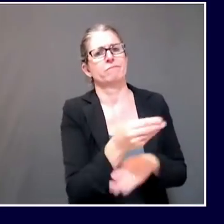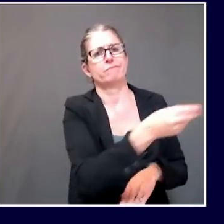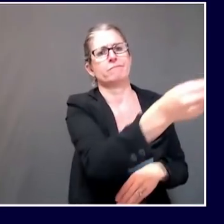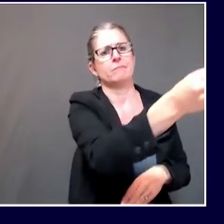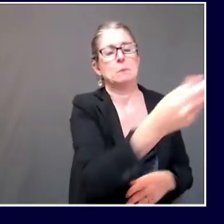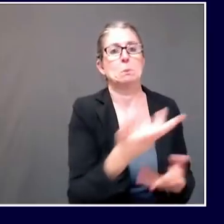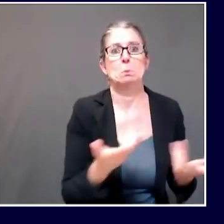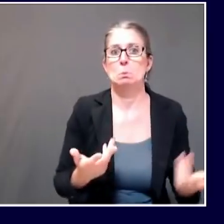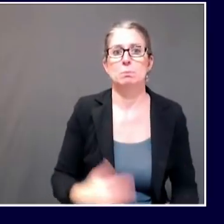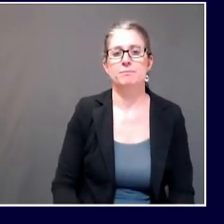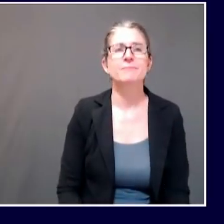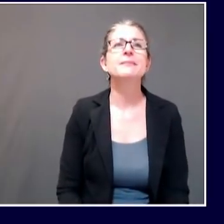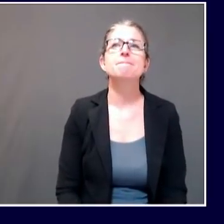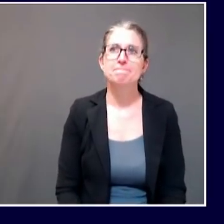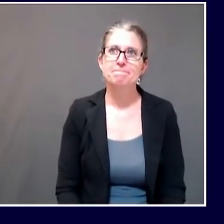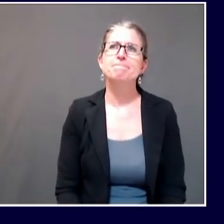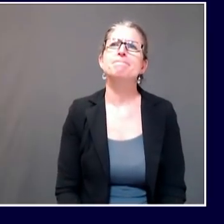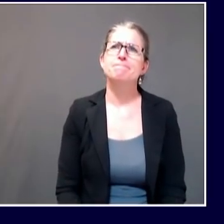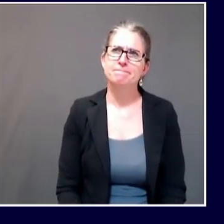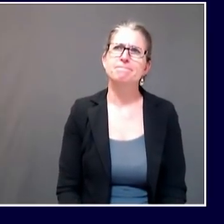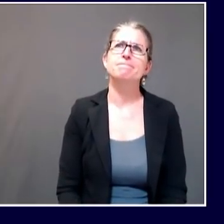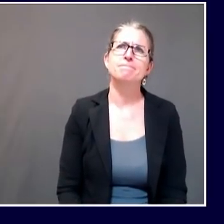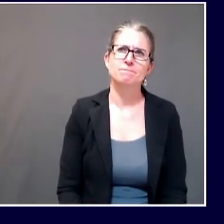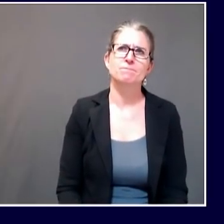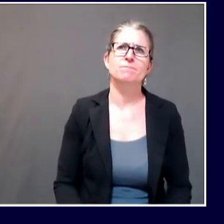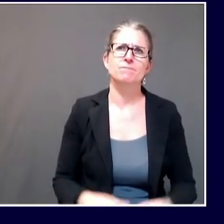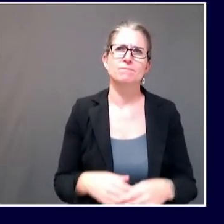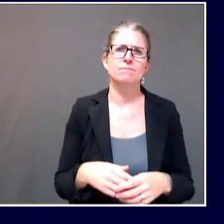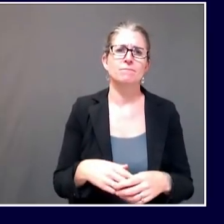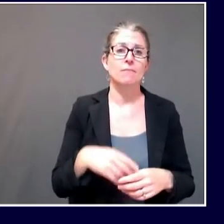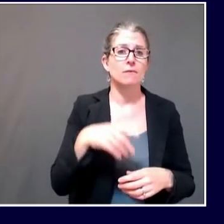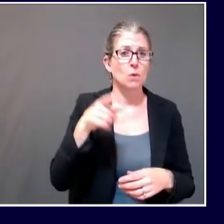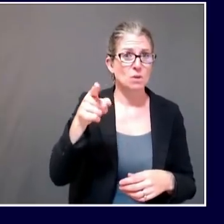So I guess, so it hasn't been made mandatory there?